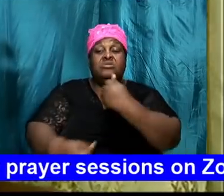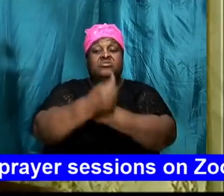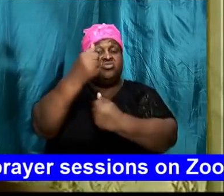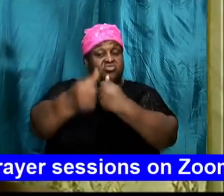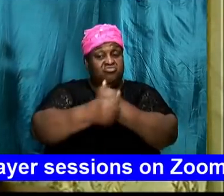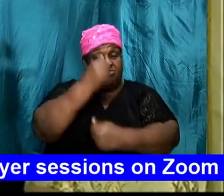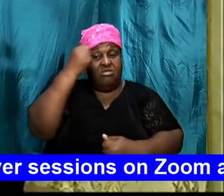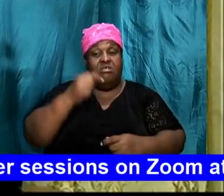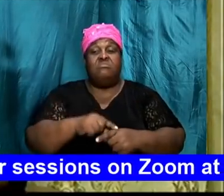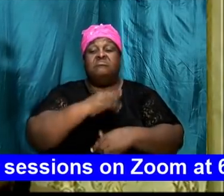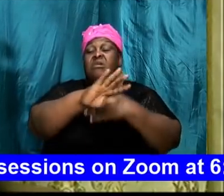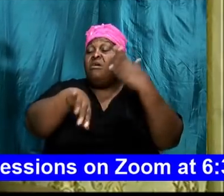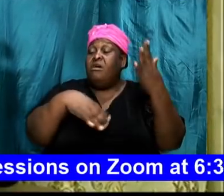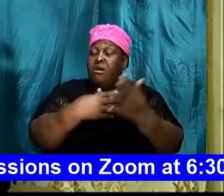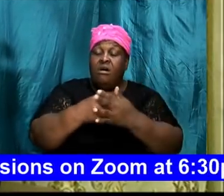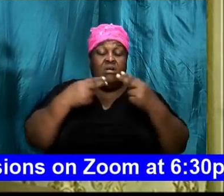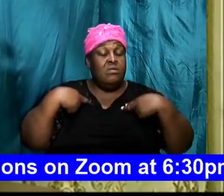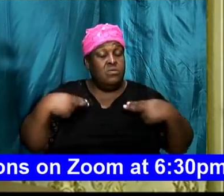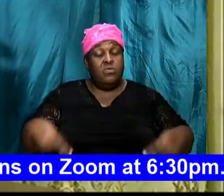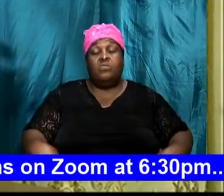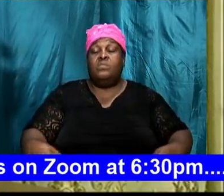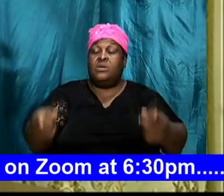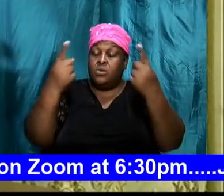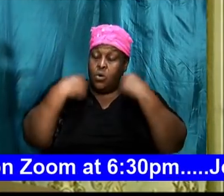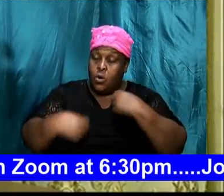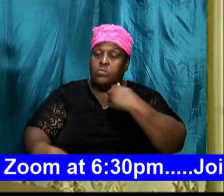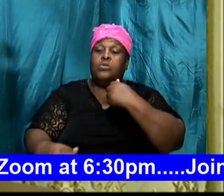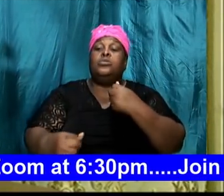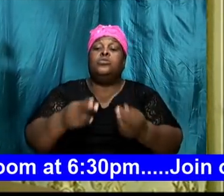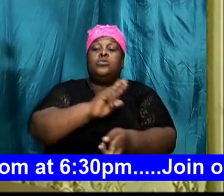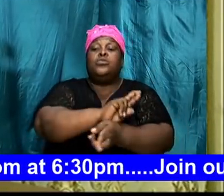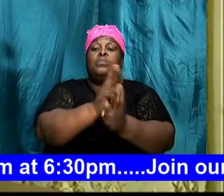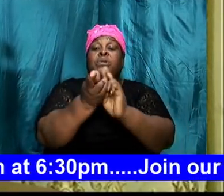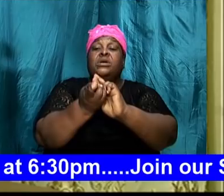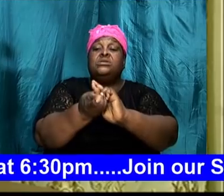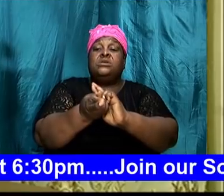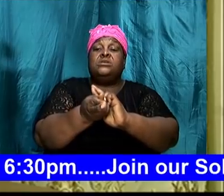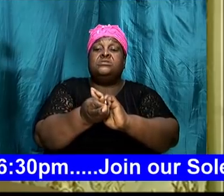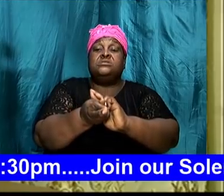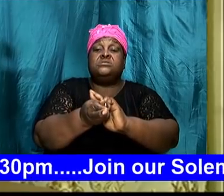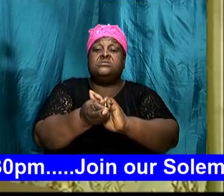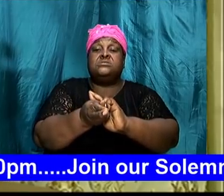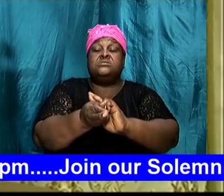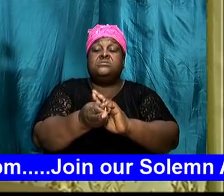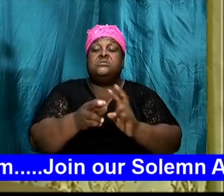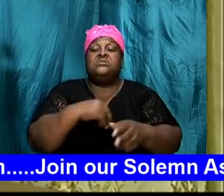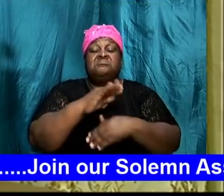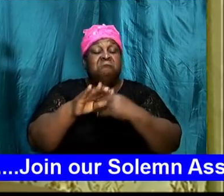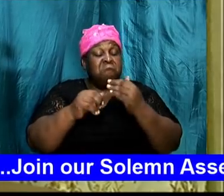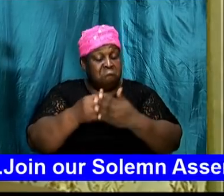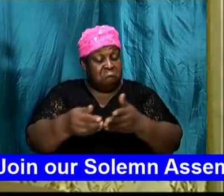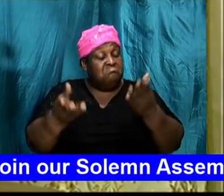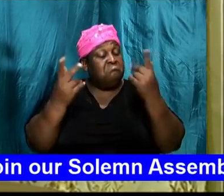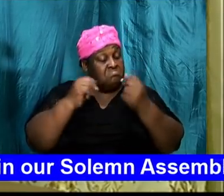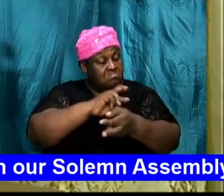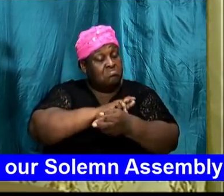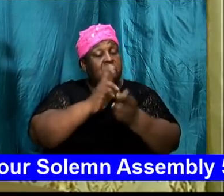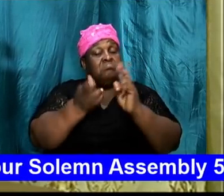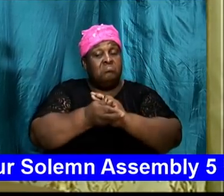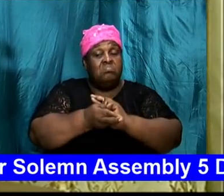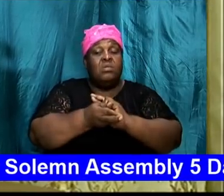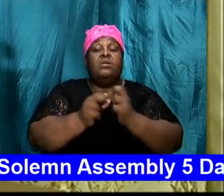broad will for all mankind. It is not His will for any to perish, but that all should come to repentance. And so, it is